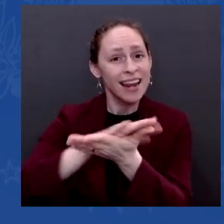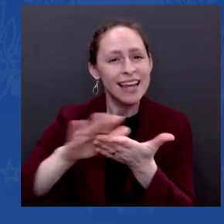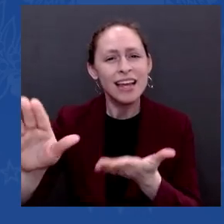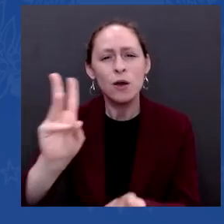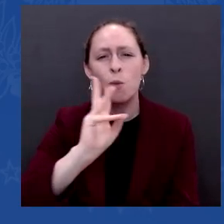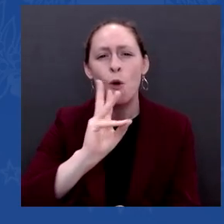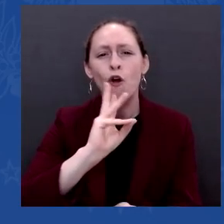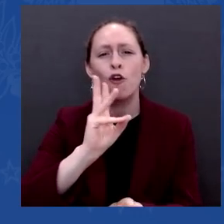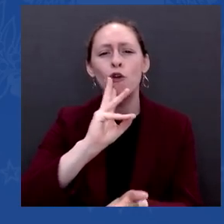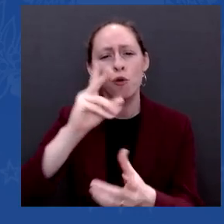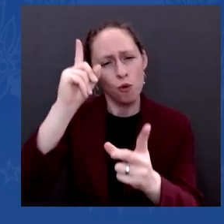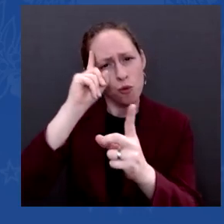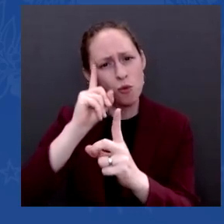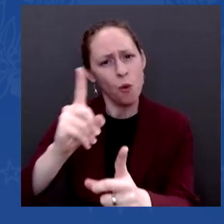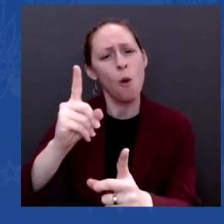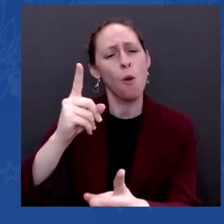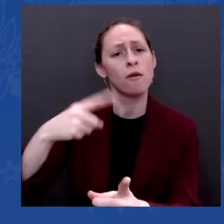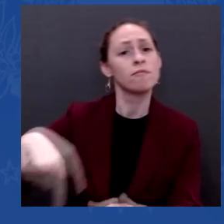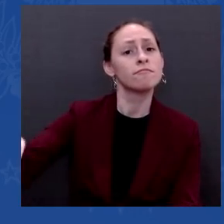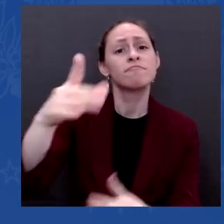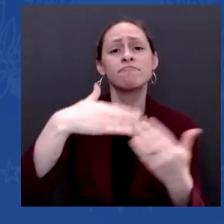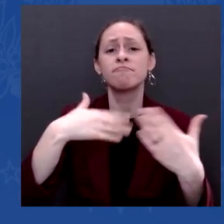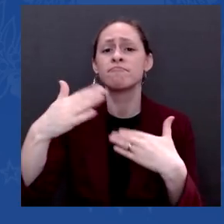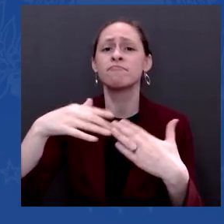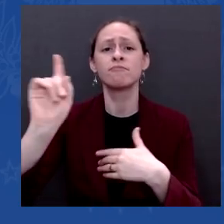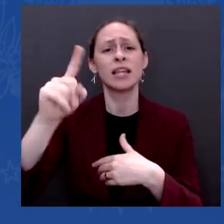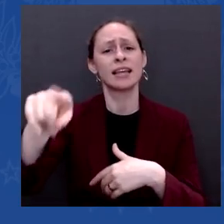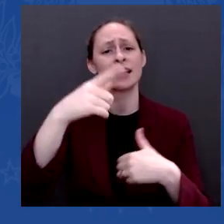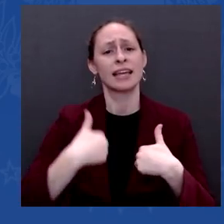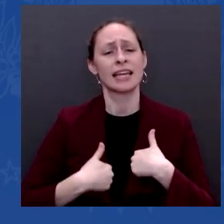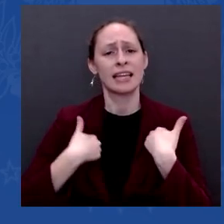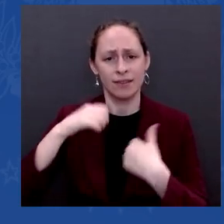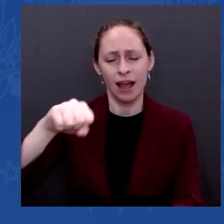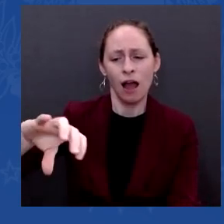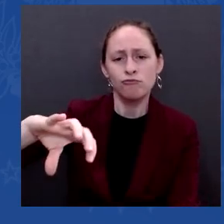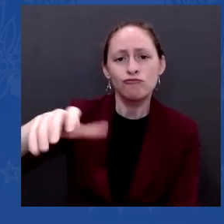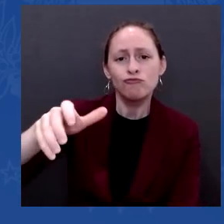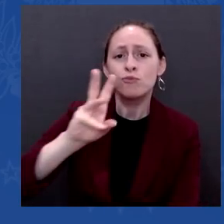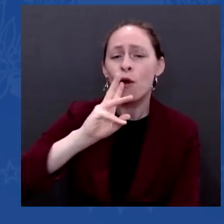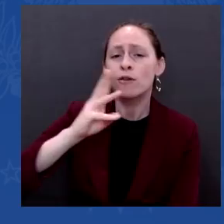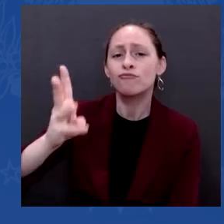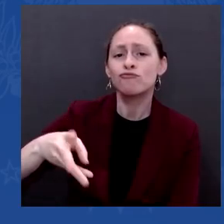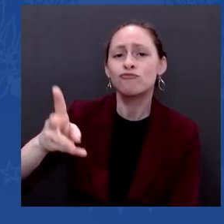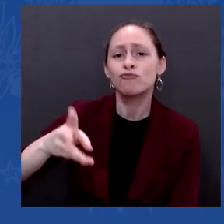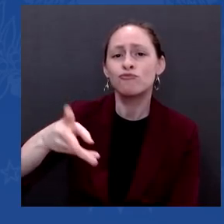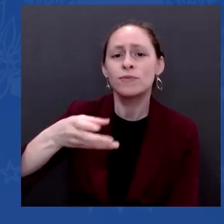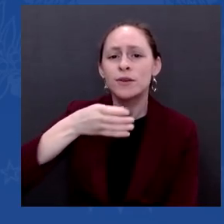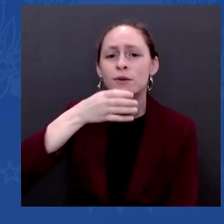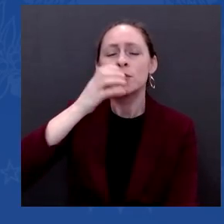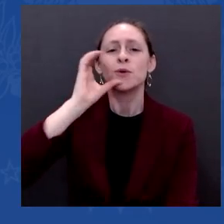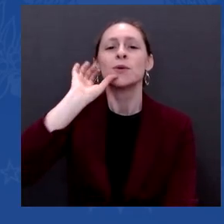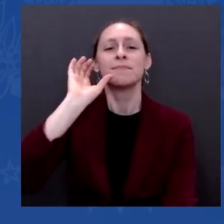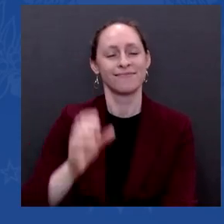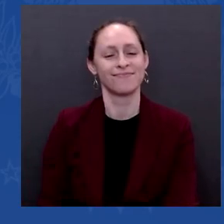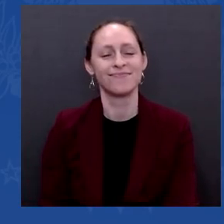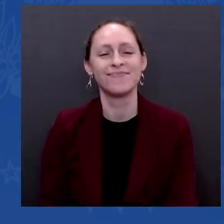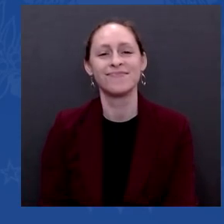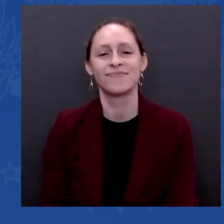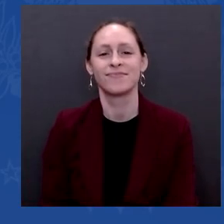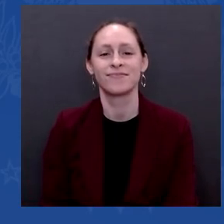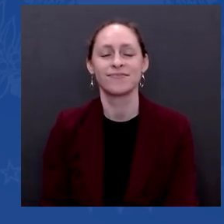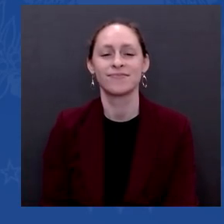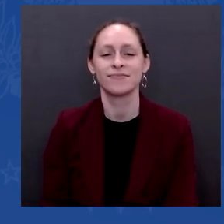urban and rural and suburban communities. It's going to make affordable high speed internet available to every American in urban,